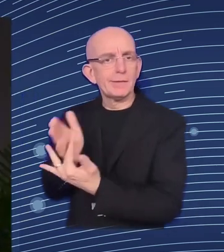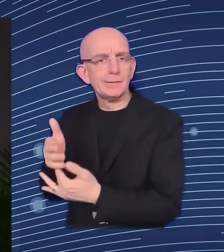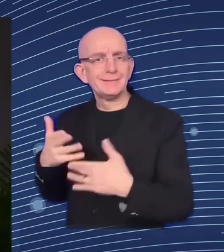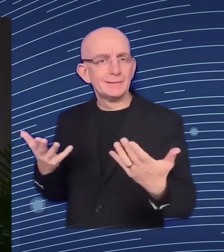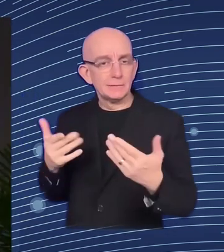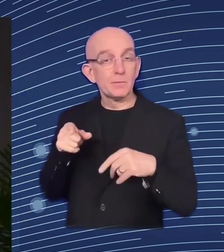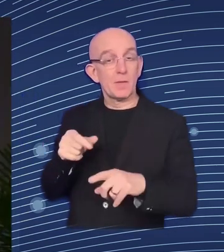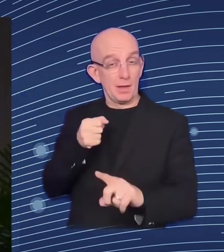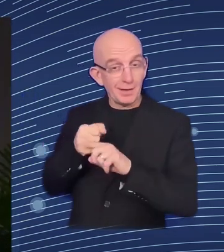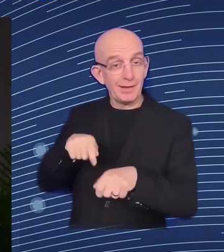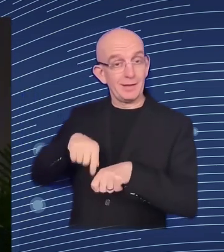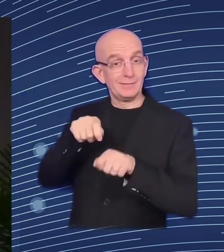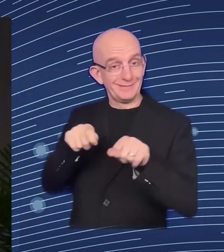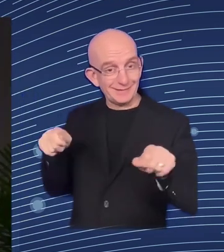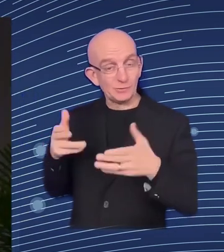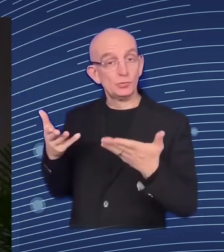Okay, thank you for that, yeah.